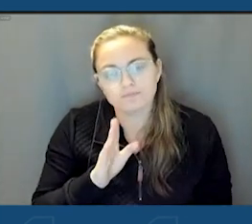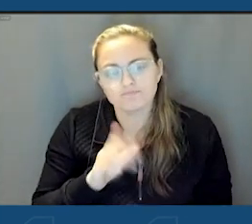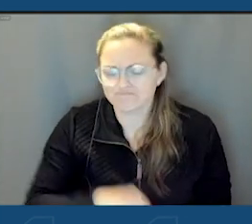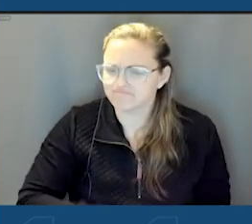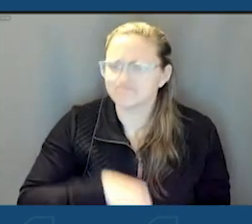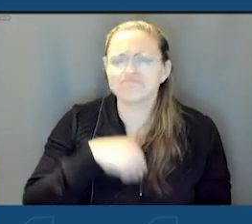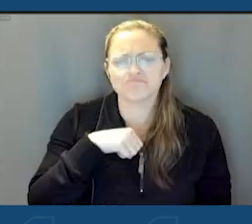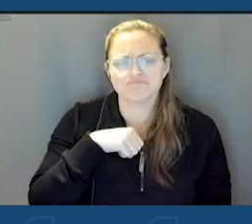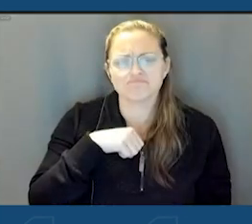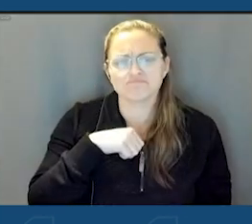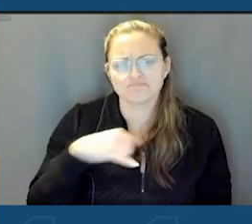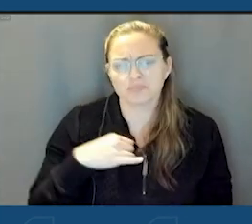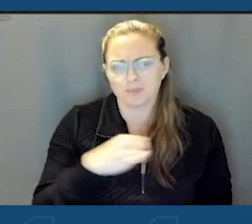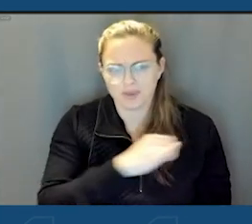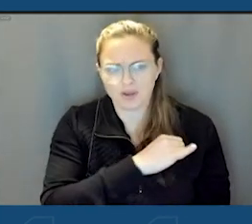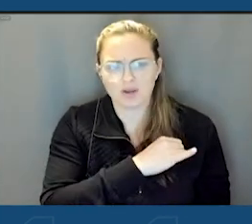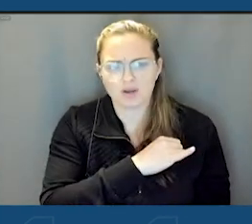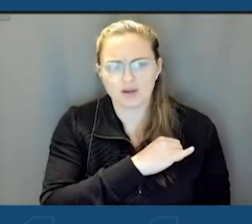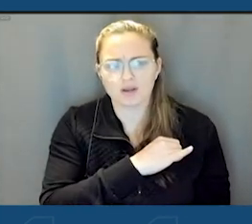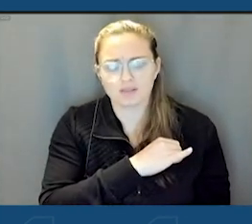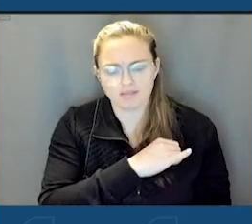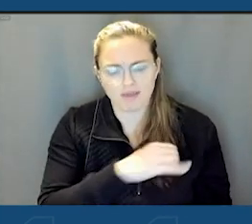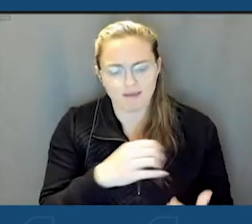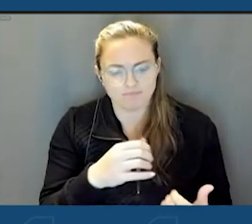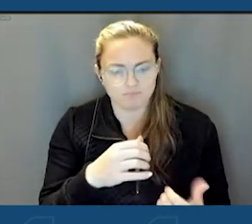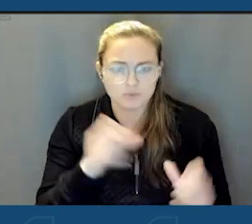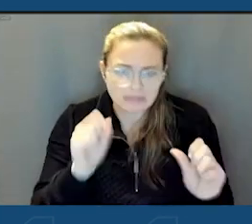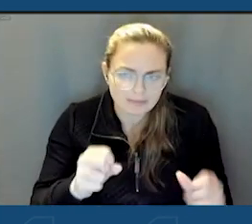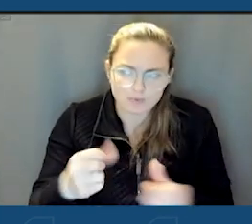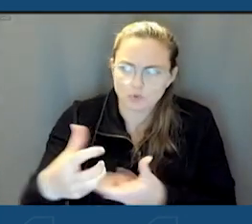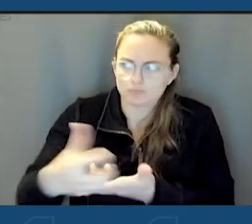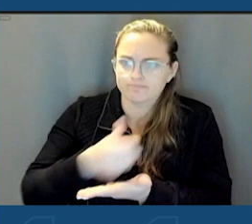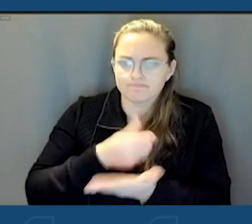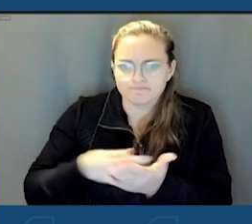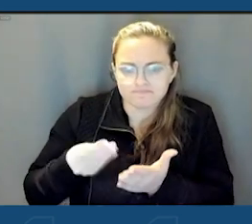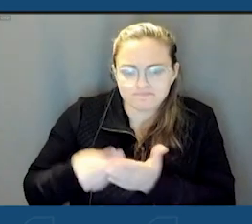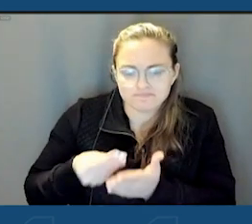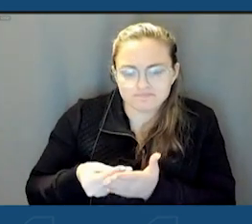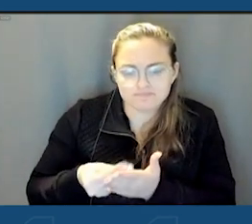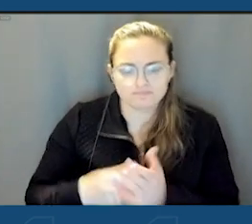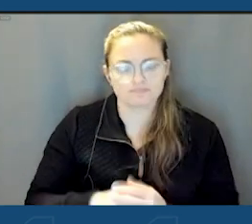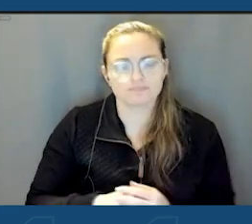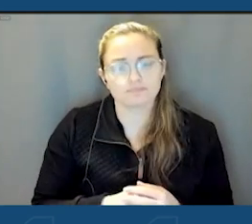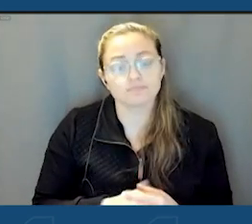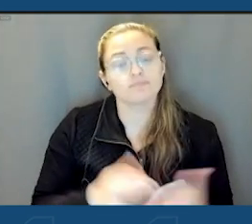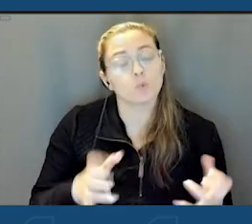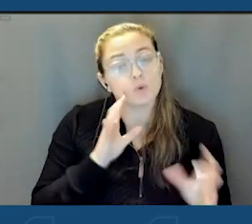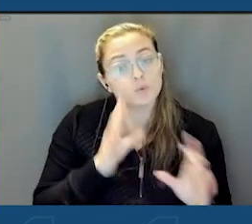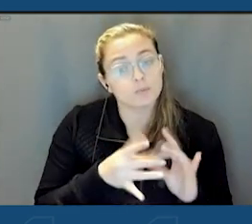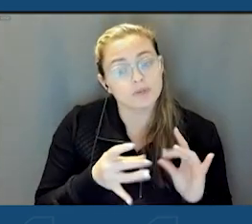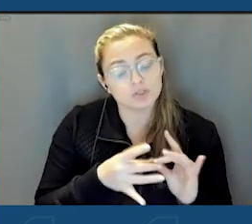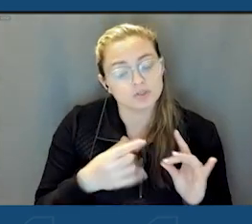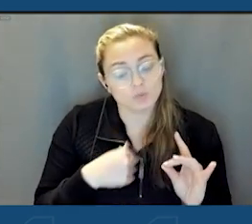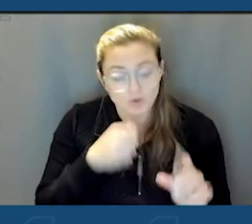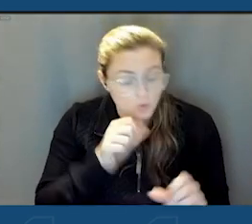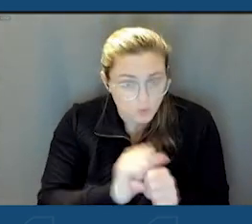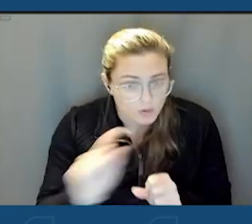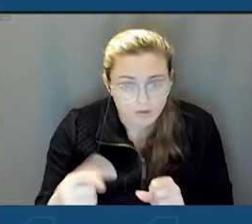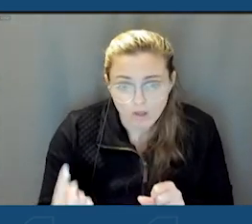to be the mayor that brought forth these funds here. I also want to mention that we don't work alone.